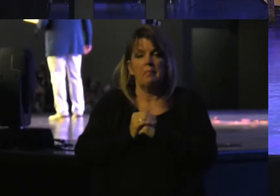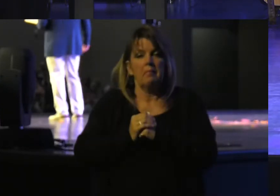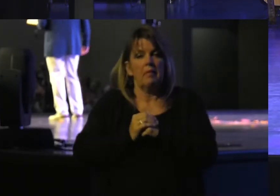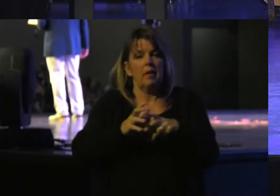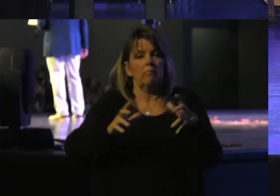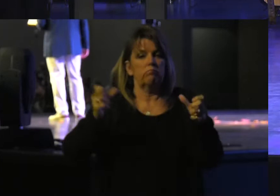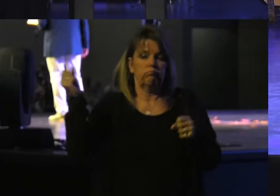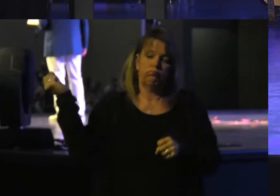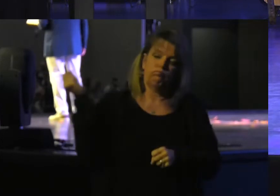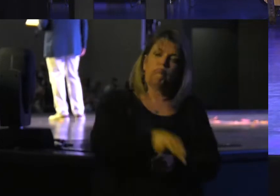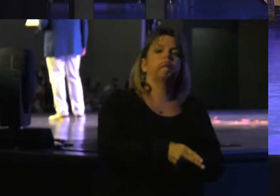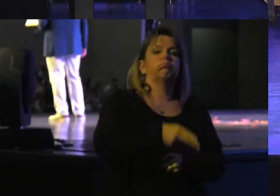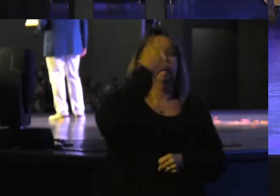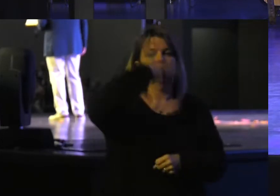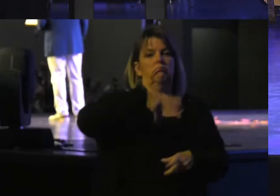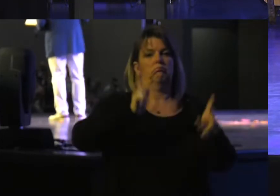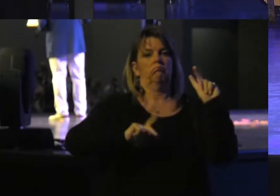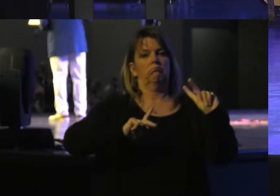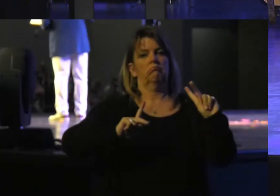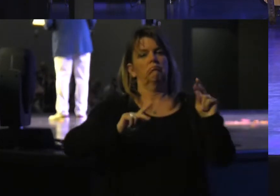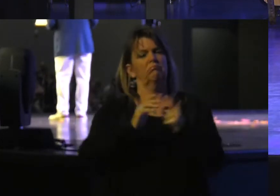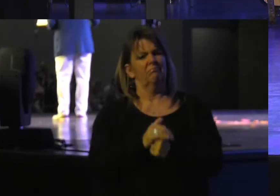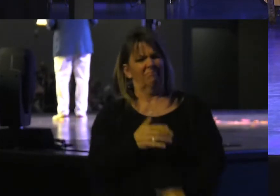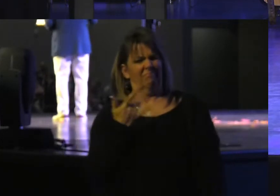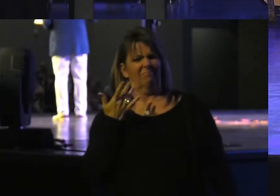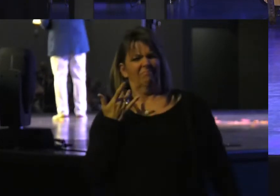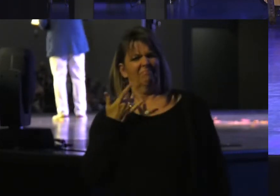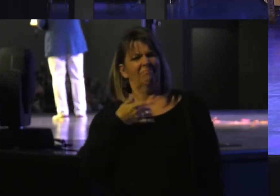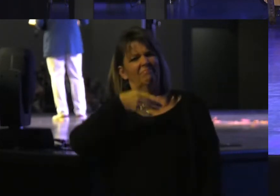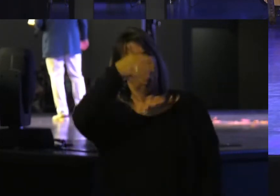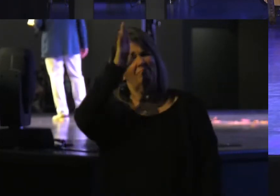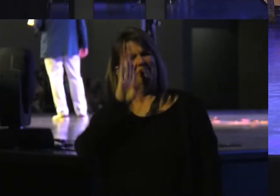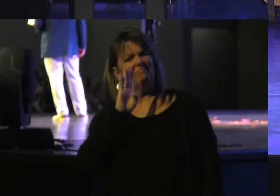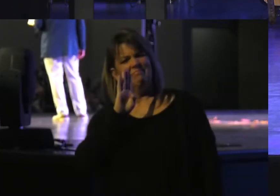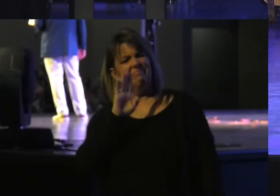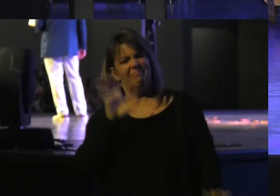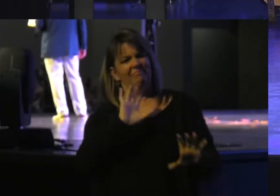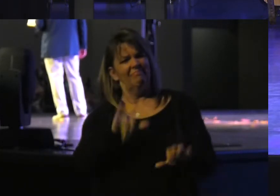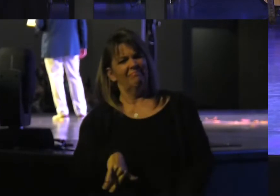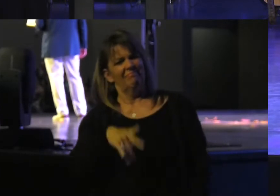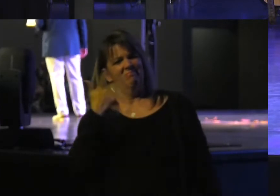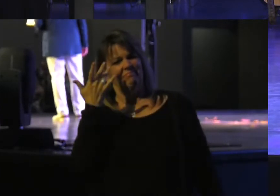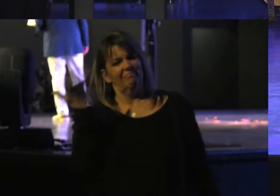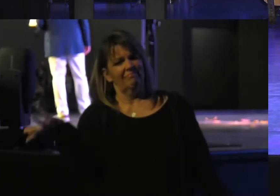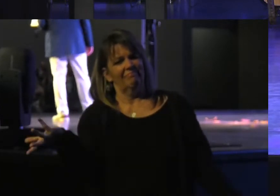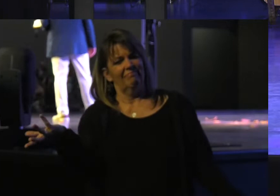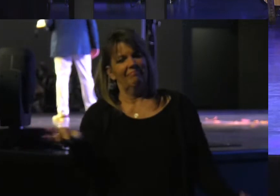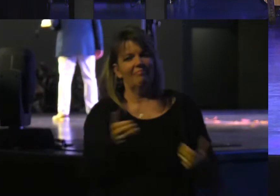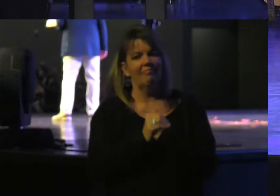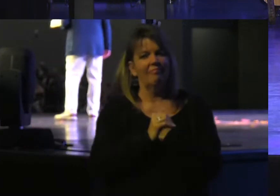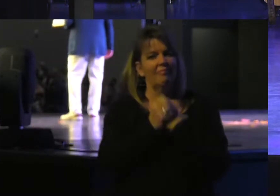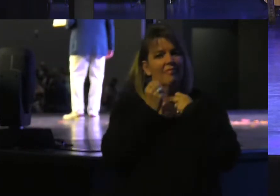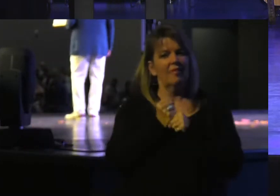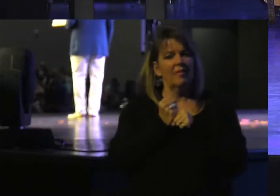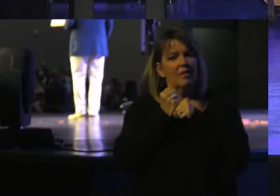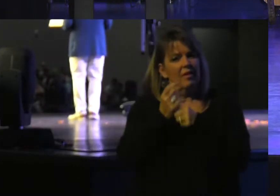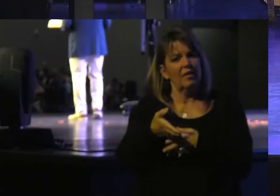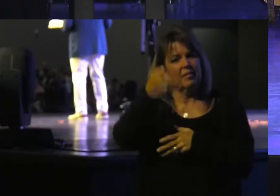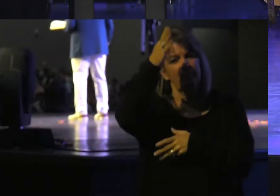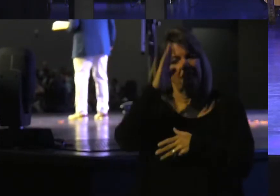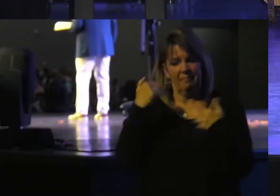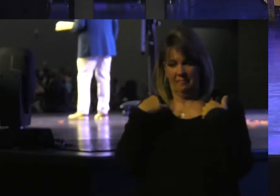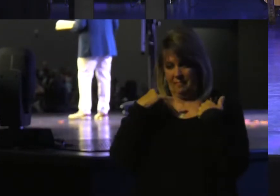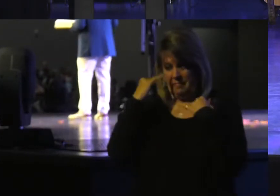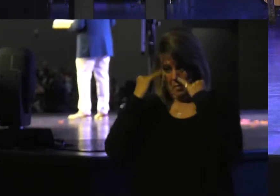crush it in front of them. Why would God react that way? What would cause God to